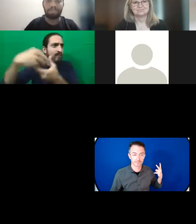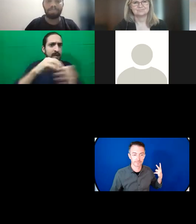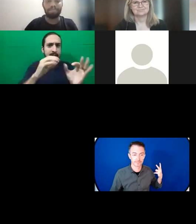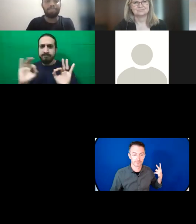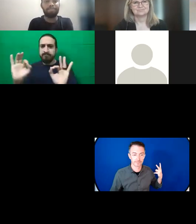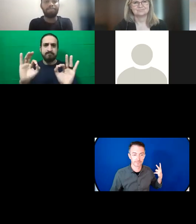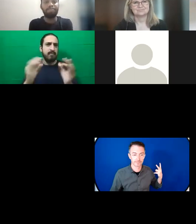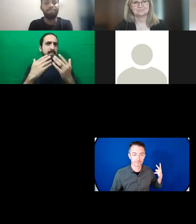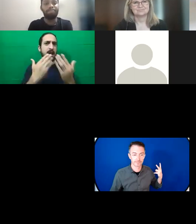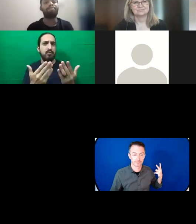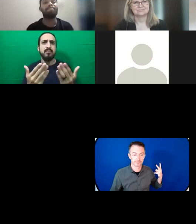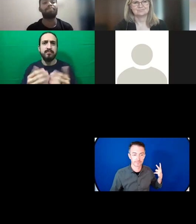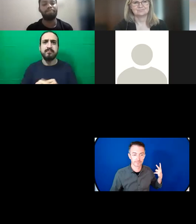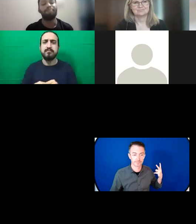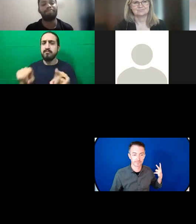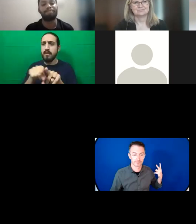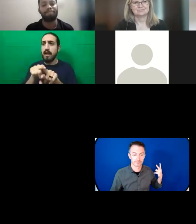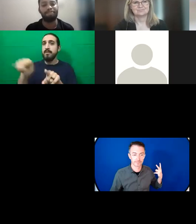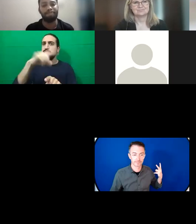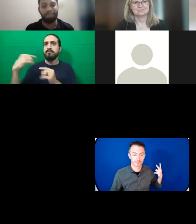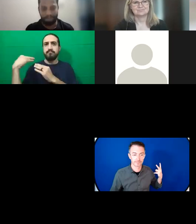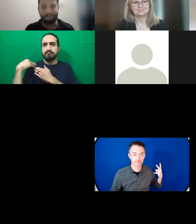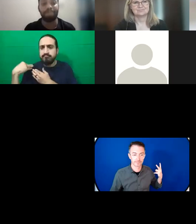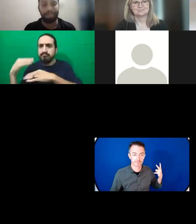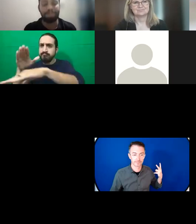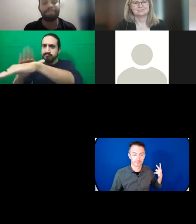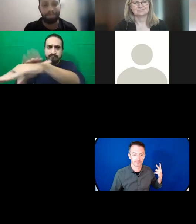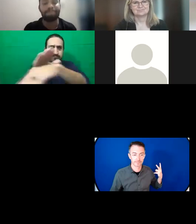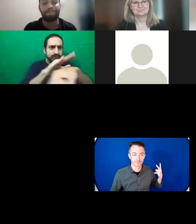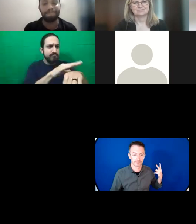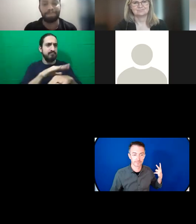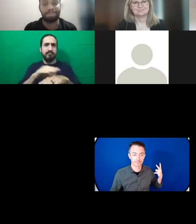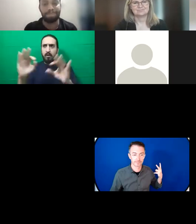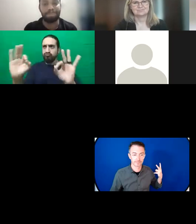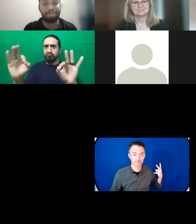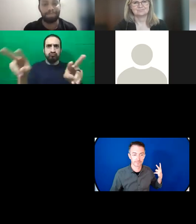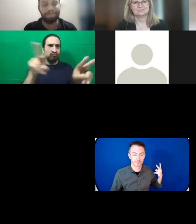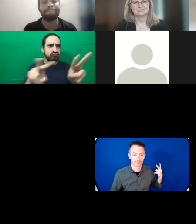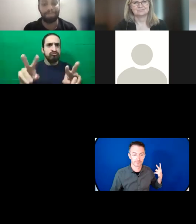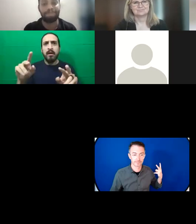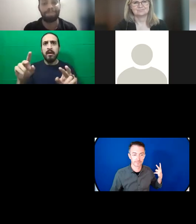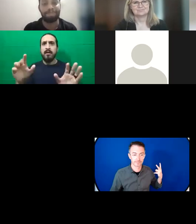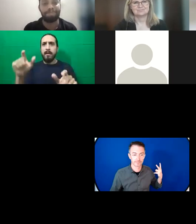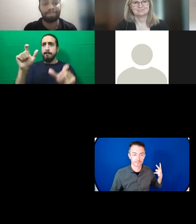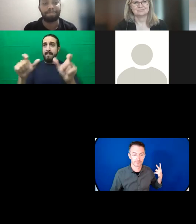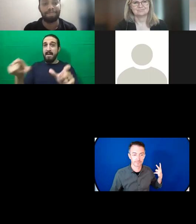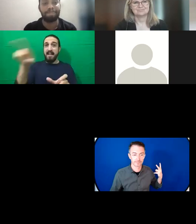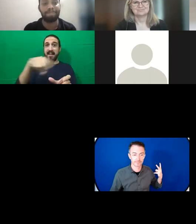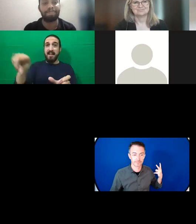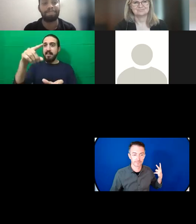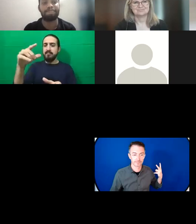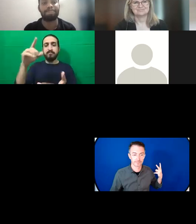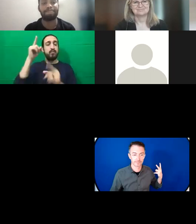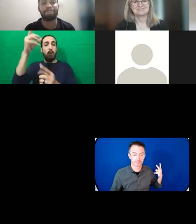and a call for young people being placed center in that agenda so thank you I'll move over to